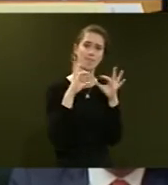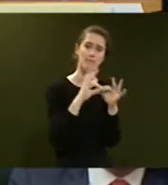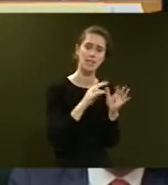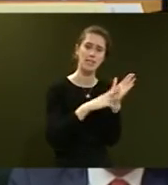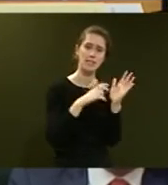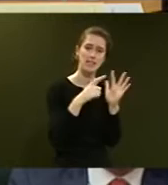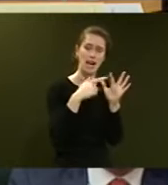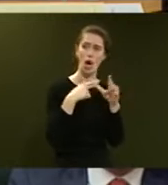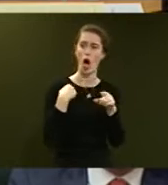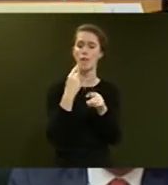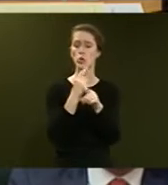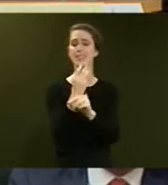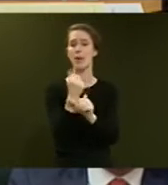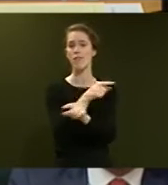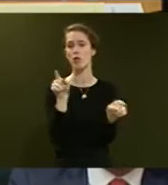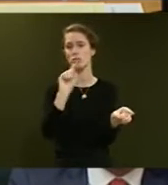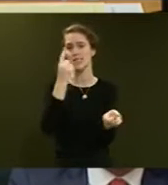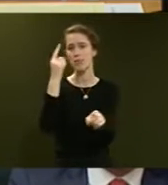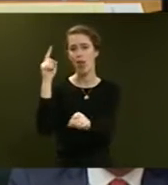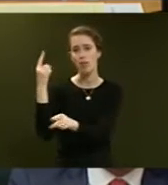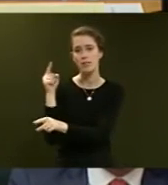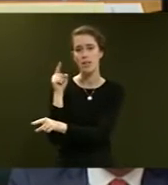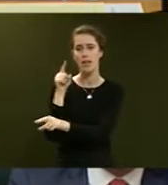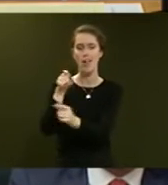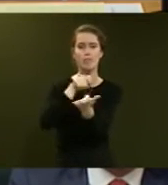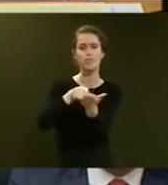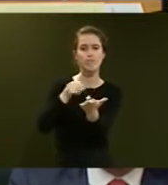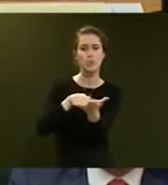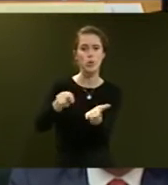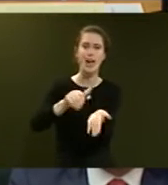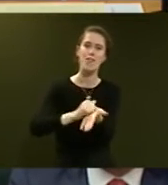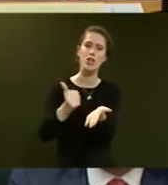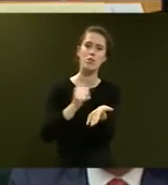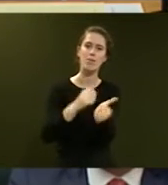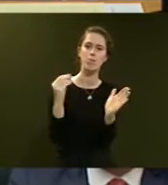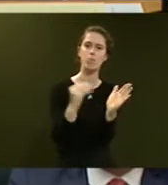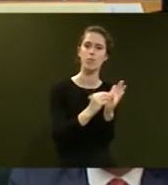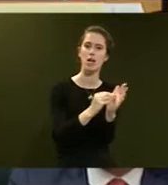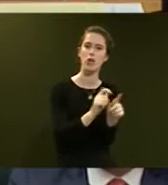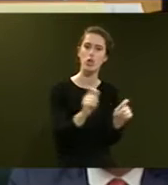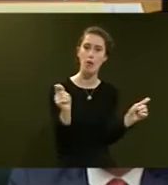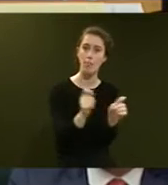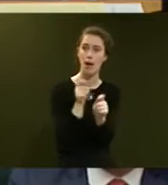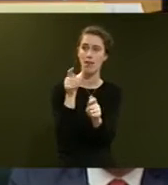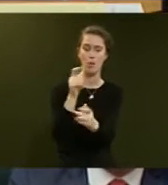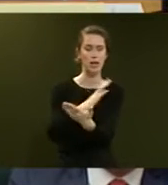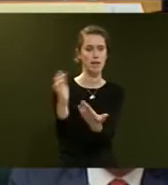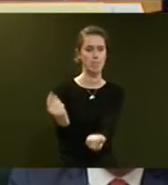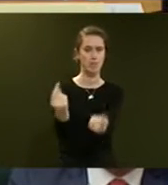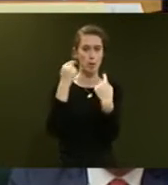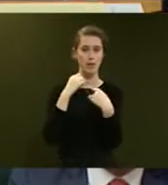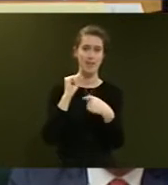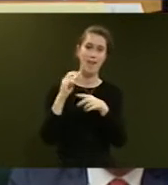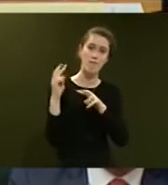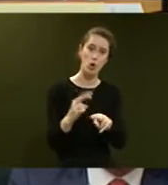NCA. I have spoken to some of the principals who have been signatories to that advertisement that appeared in the newspaper, and they made it very clear to me, their